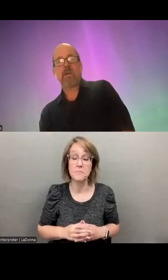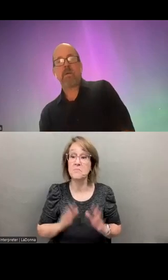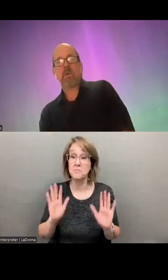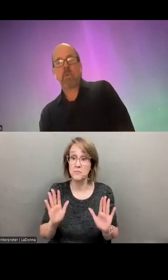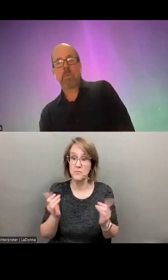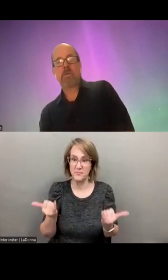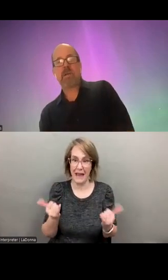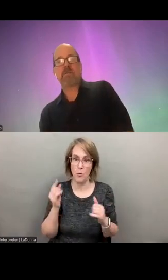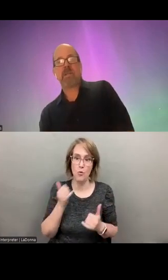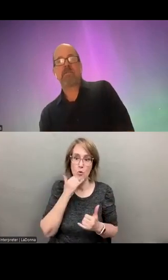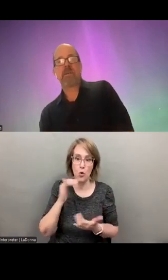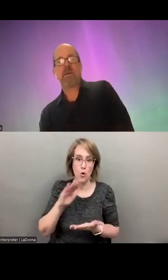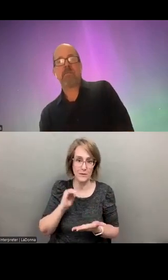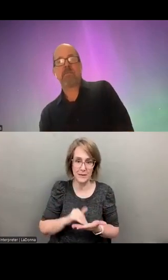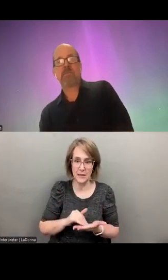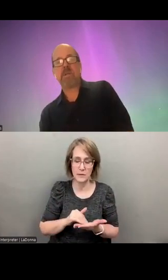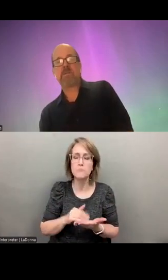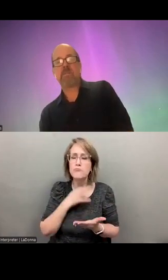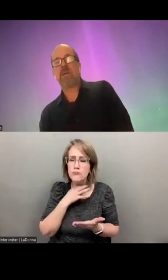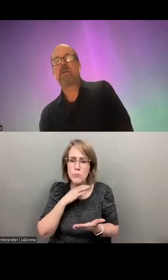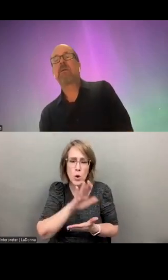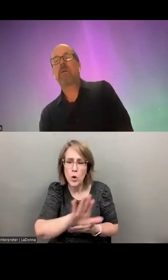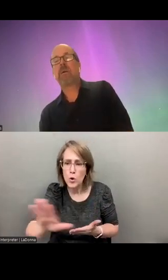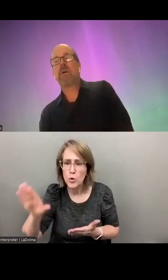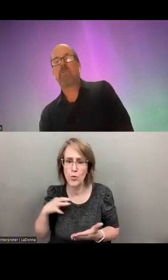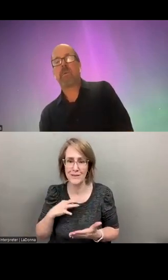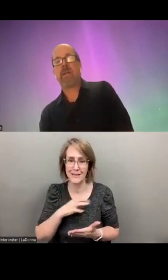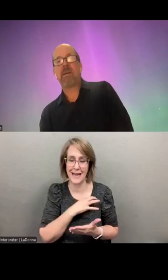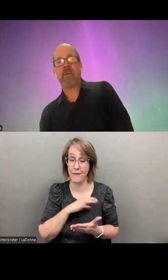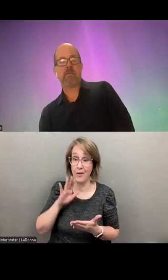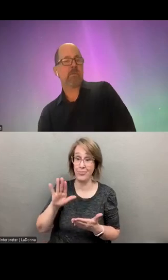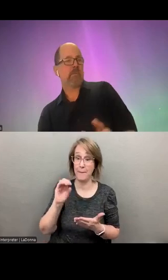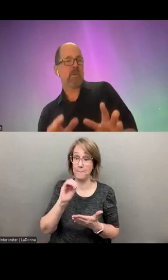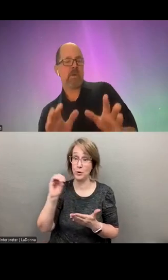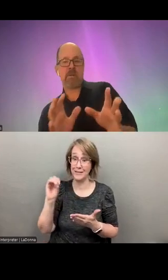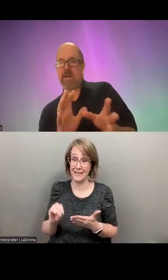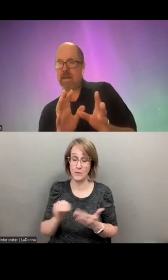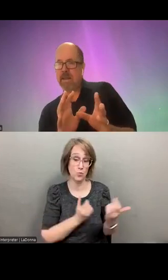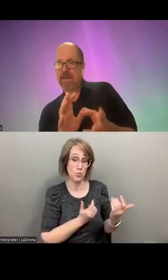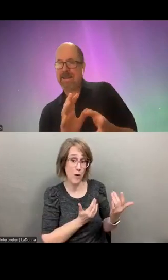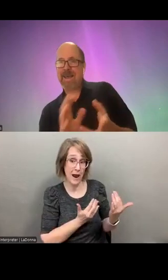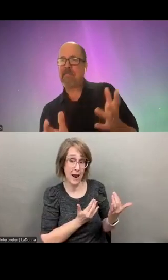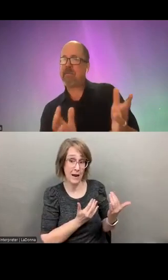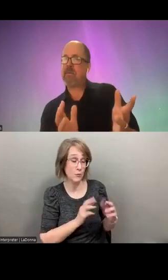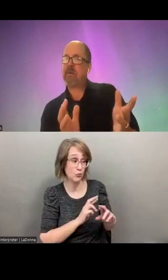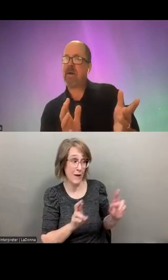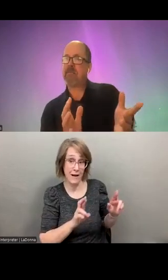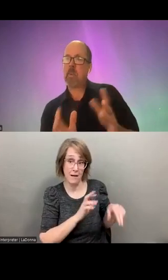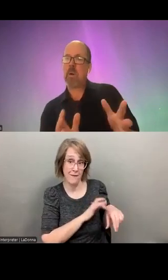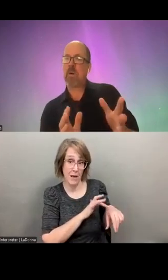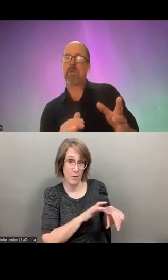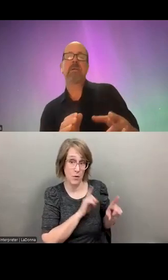you think your percent of staff time needs to be is ready and available and, and, and, and have,